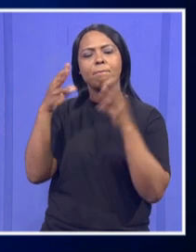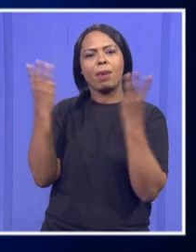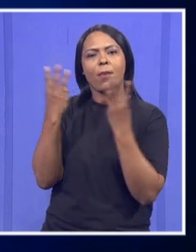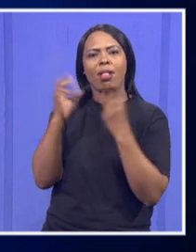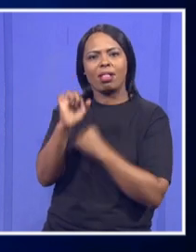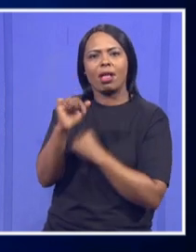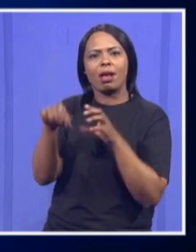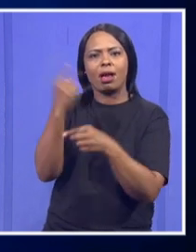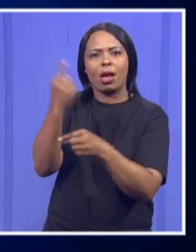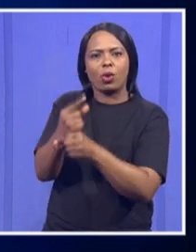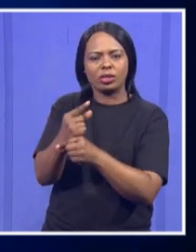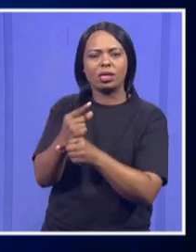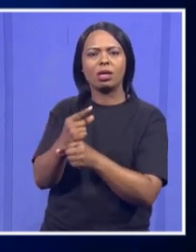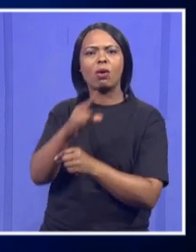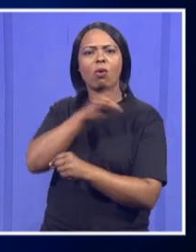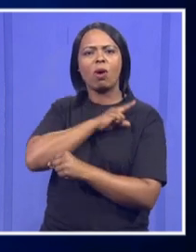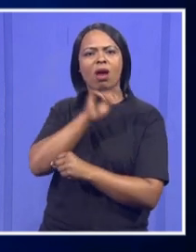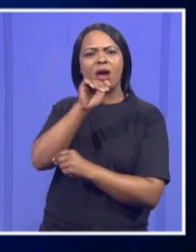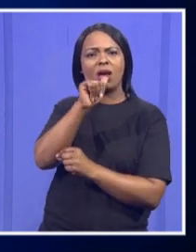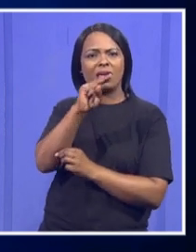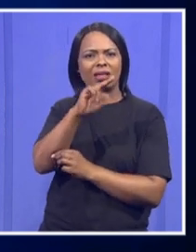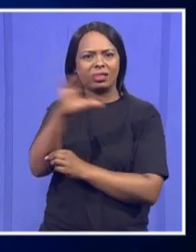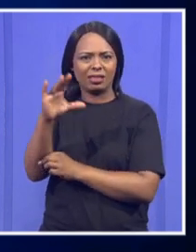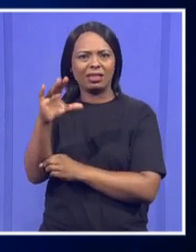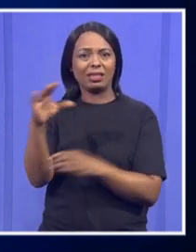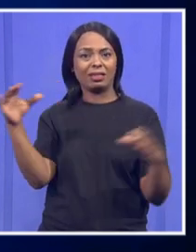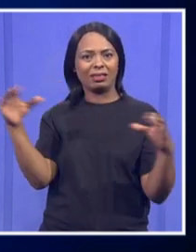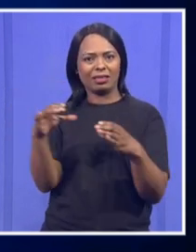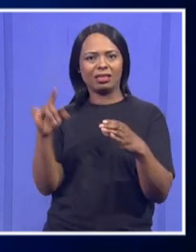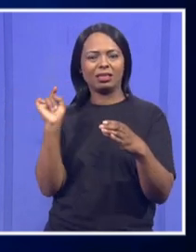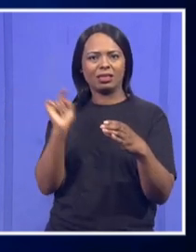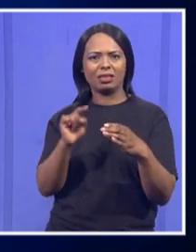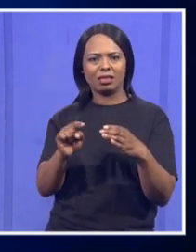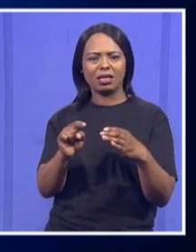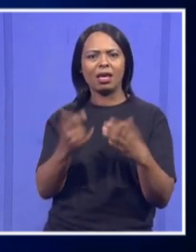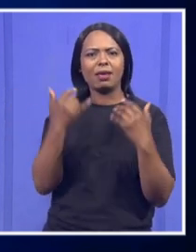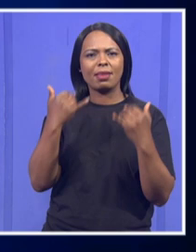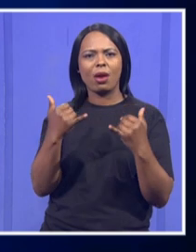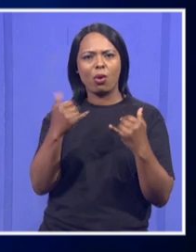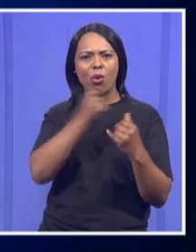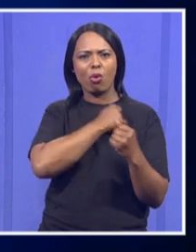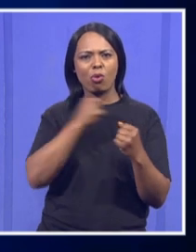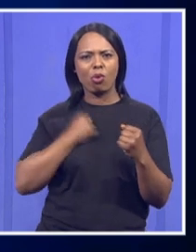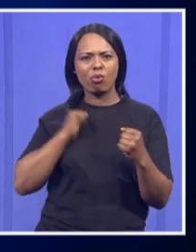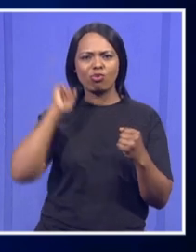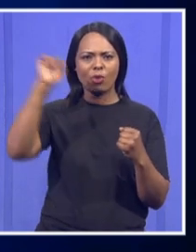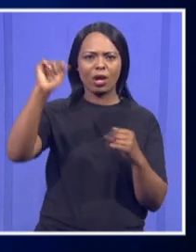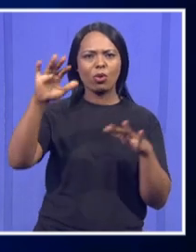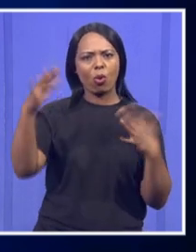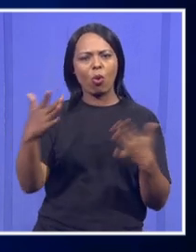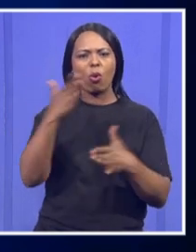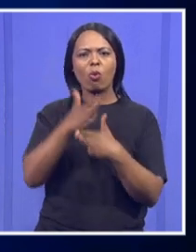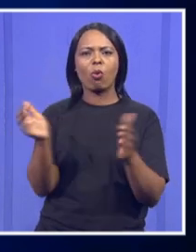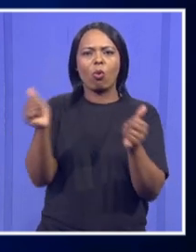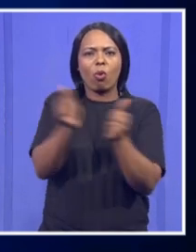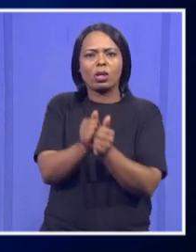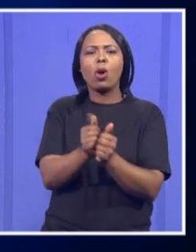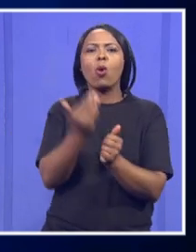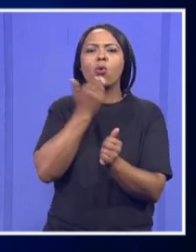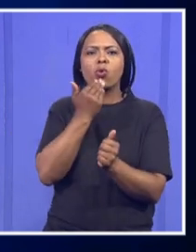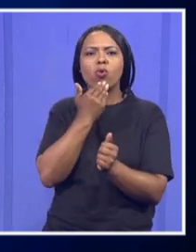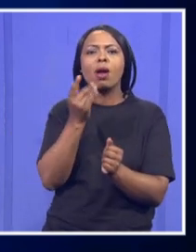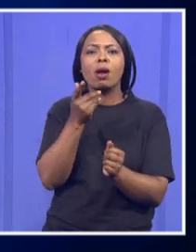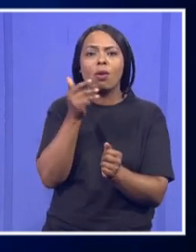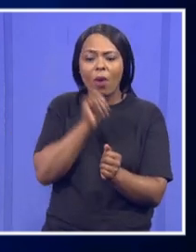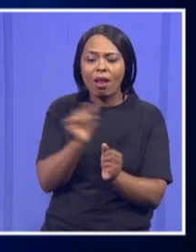ANC should be able to send comrades or colleagues who are able to deliver those